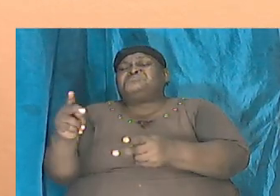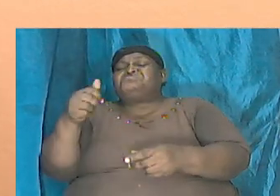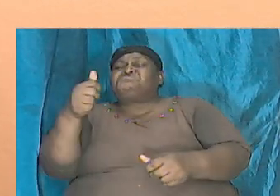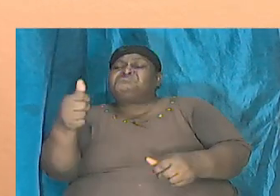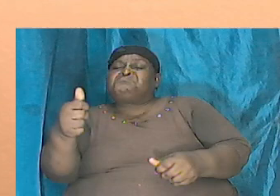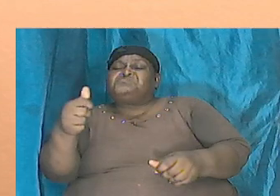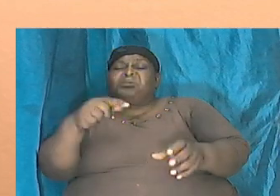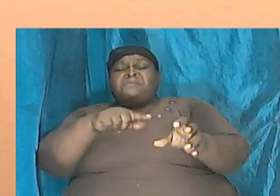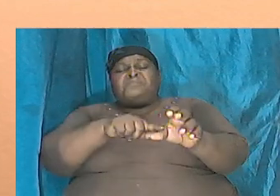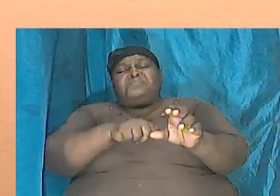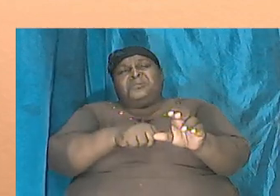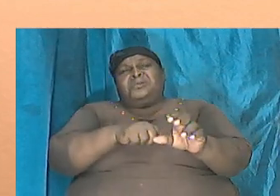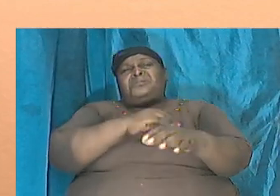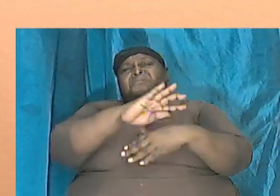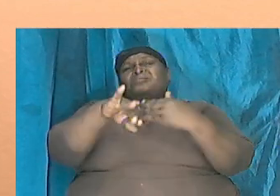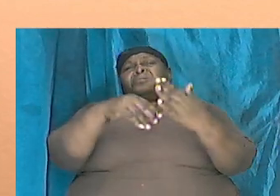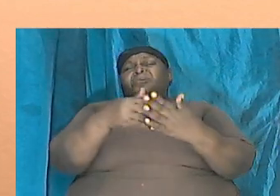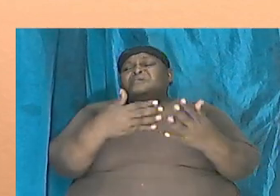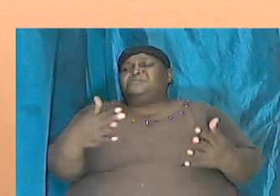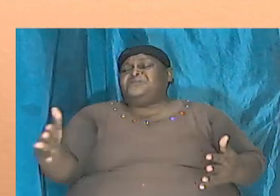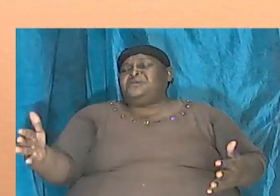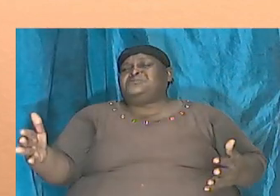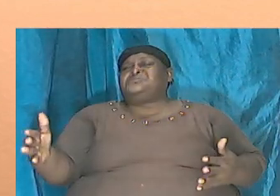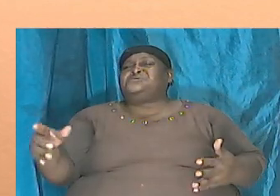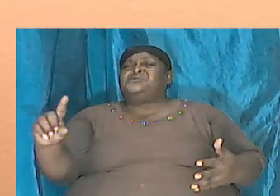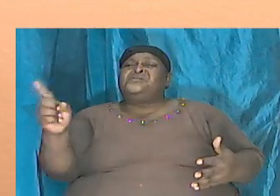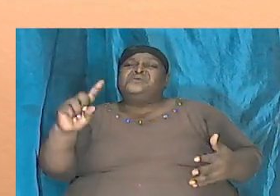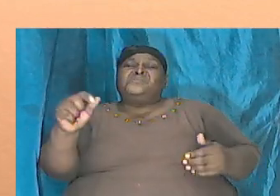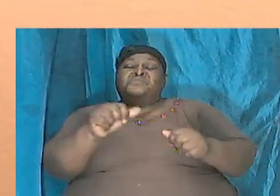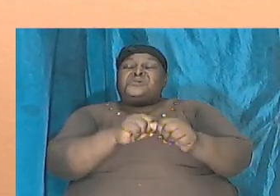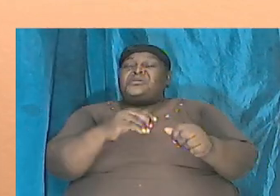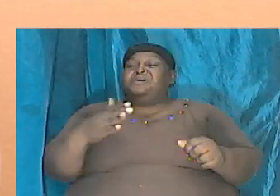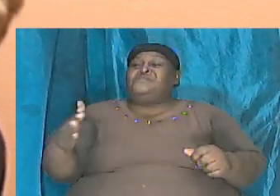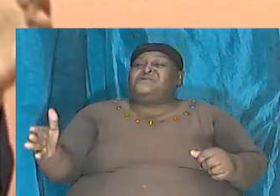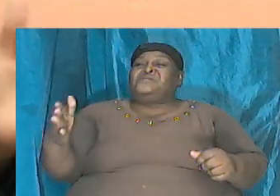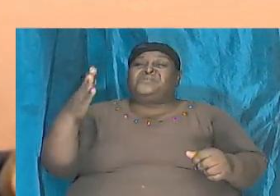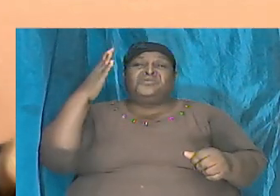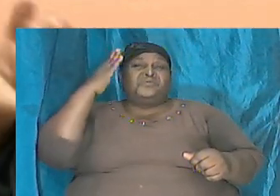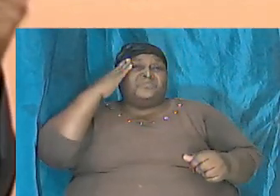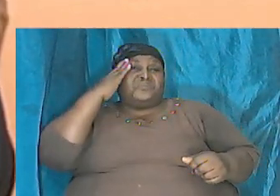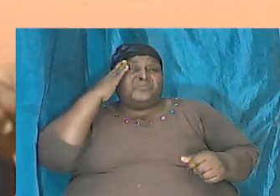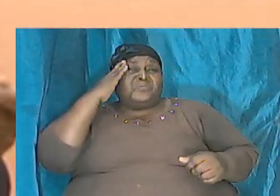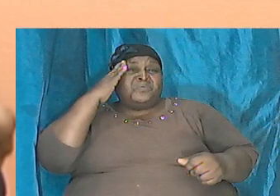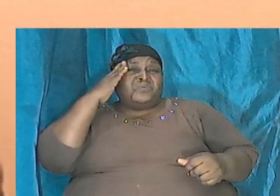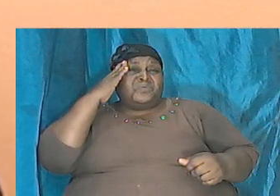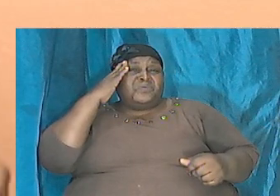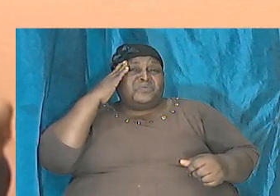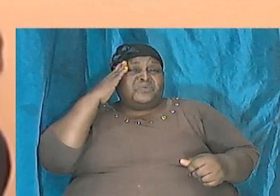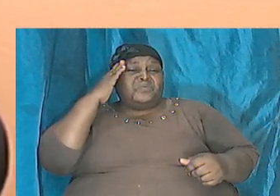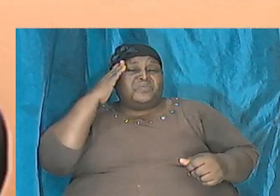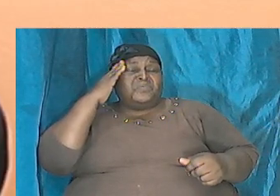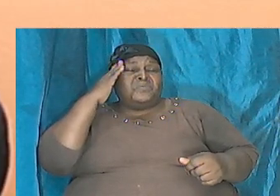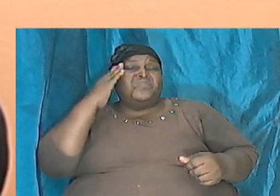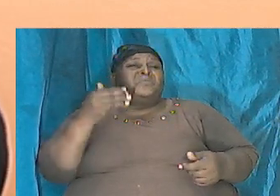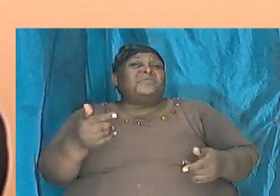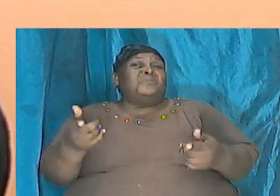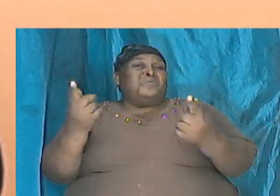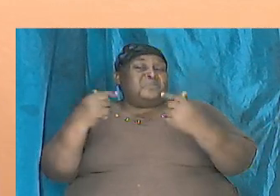of all things, it is where everything that we know originated, family and